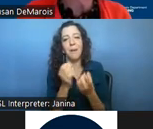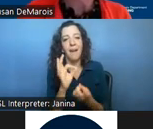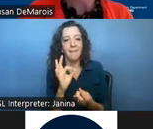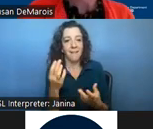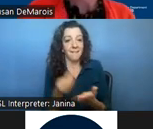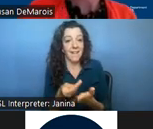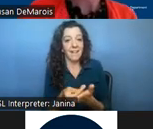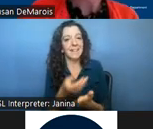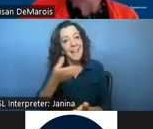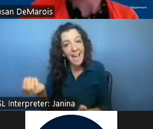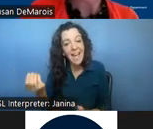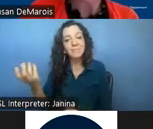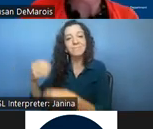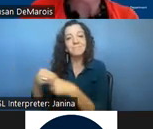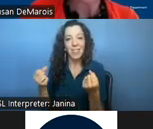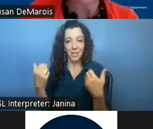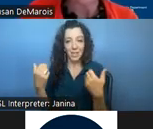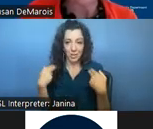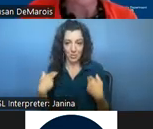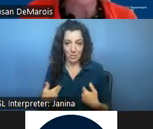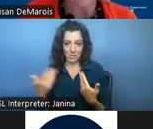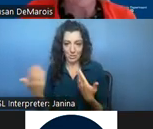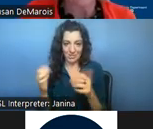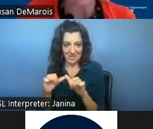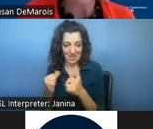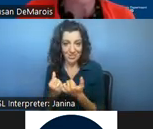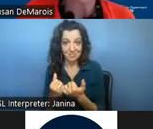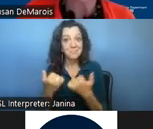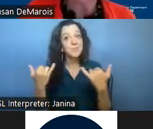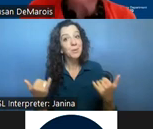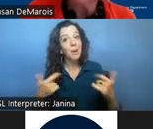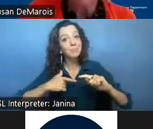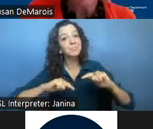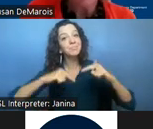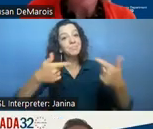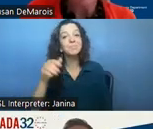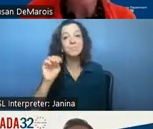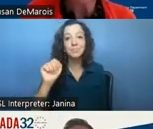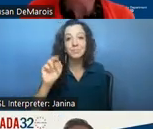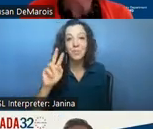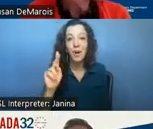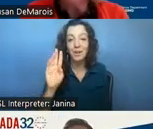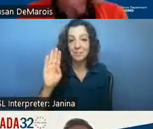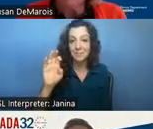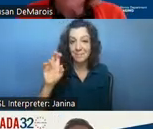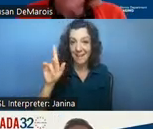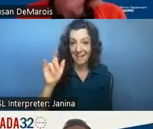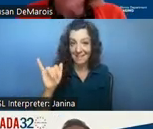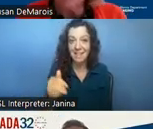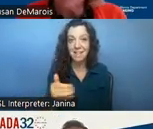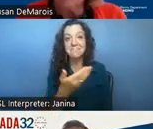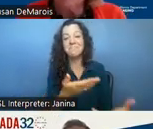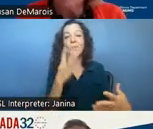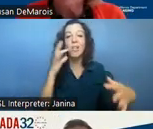possible and with that i'm going to turn it over to mark beckley first um to hear from you a bit